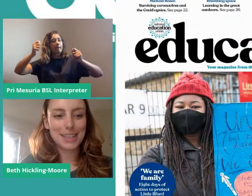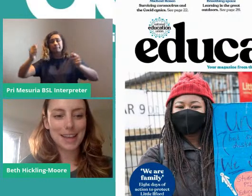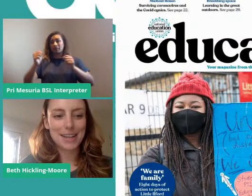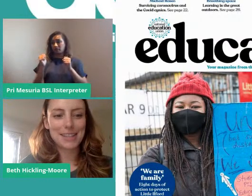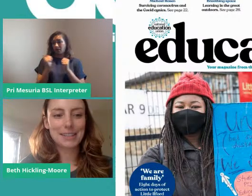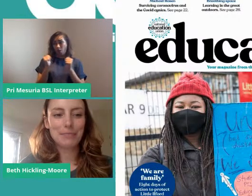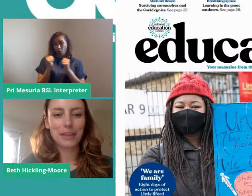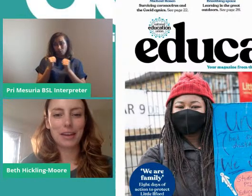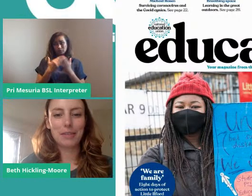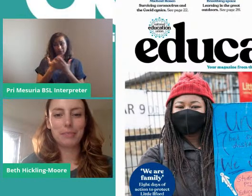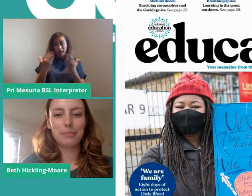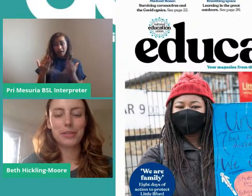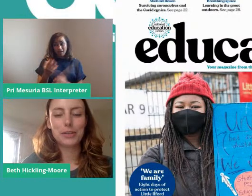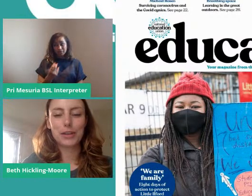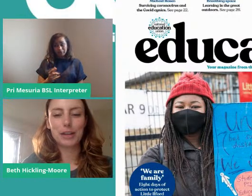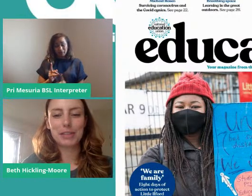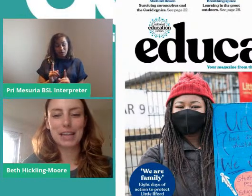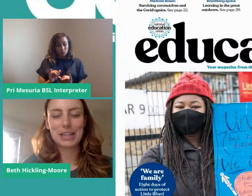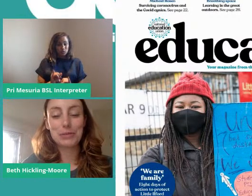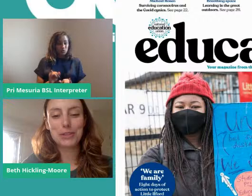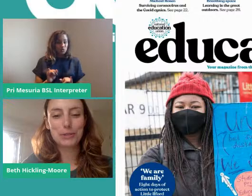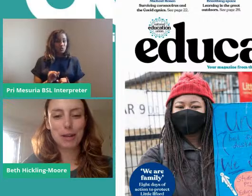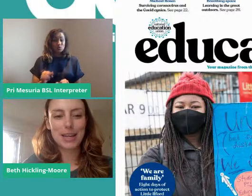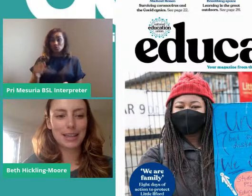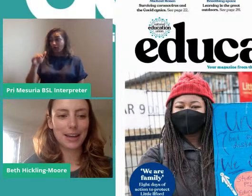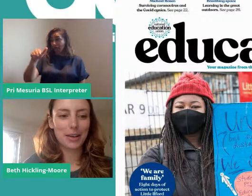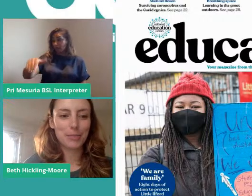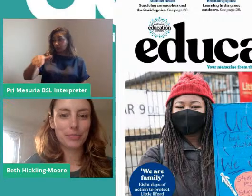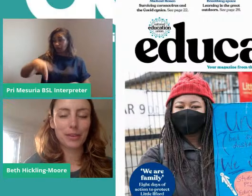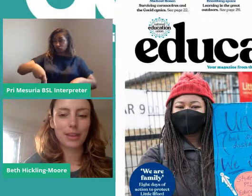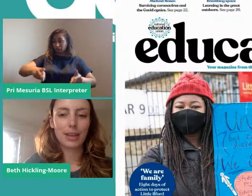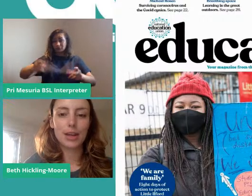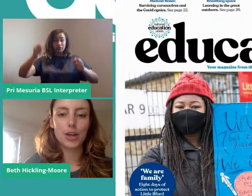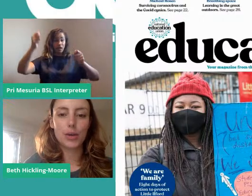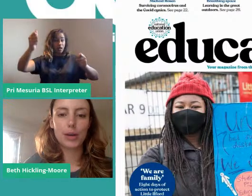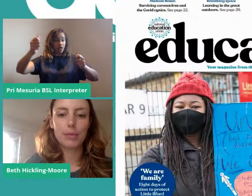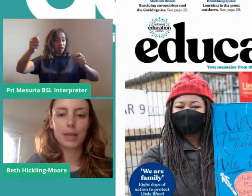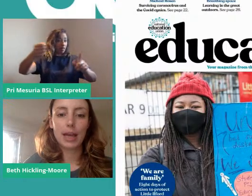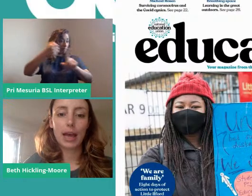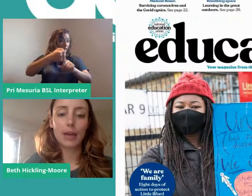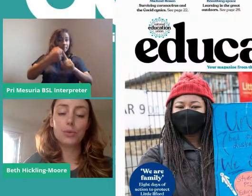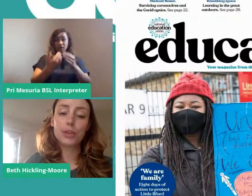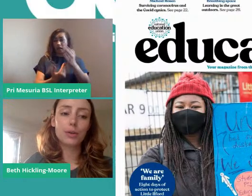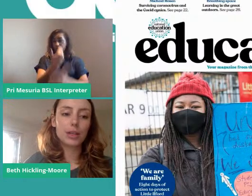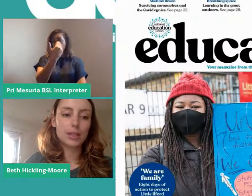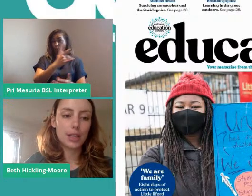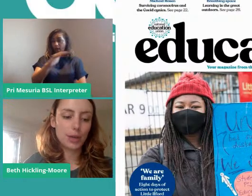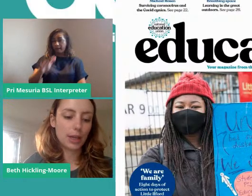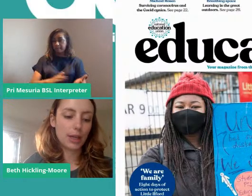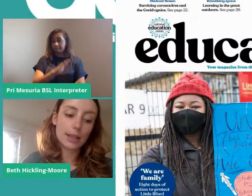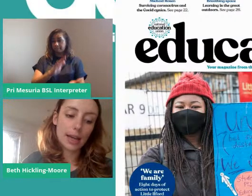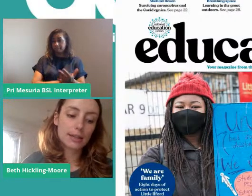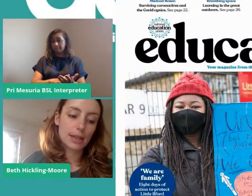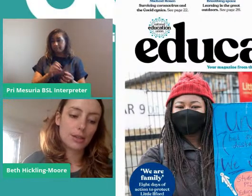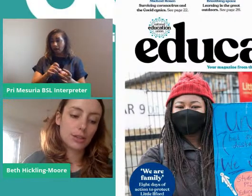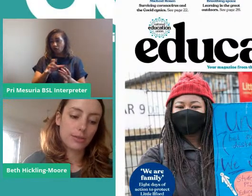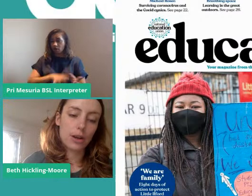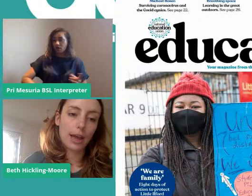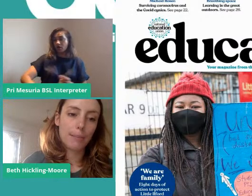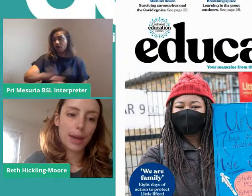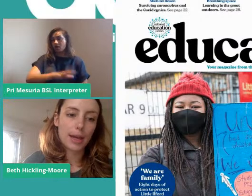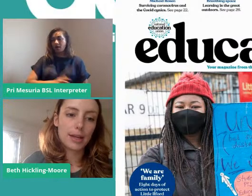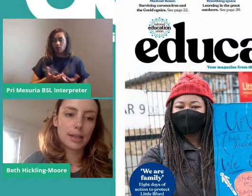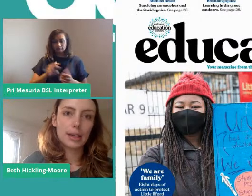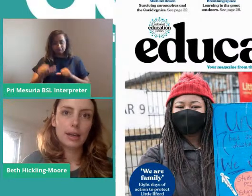winter days, stood outside on the street in Newham, and also continuing into the next